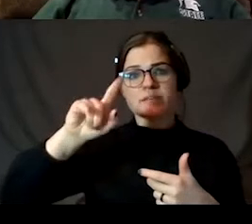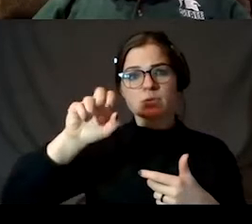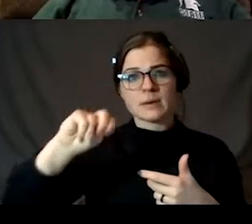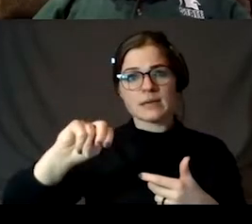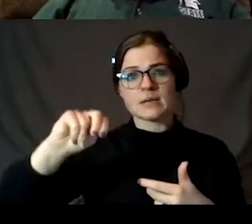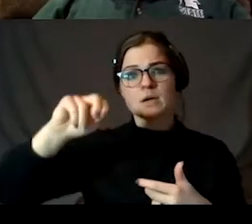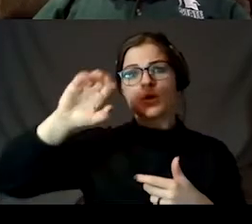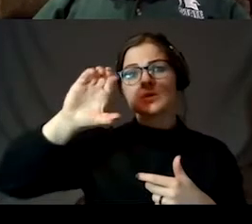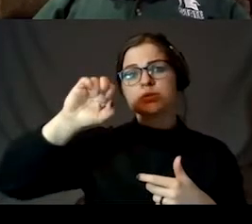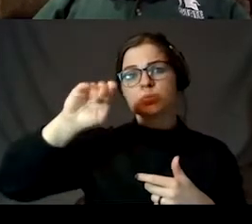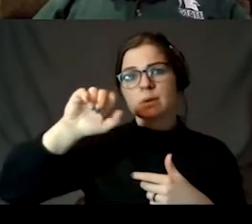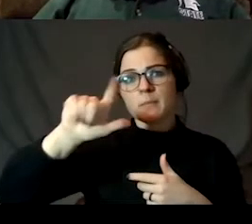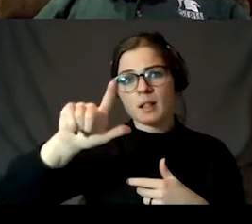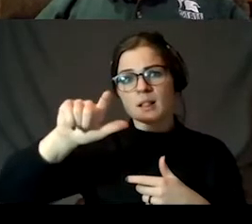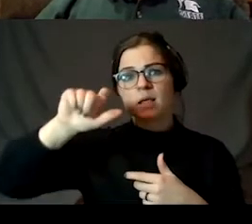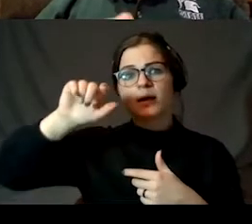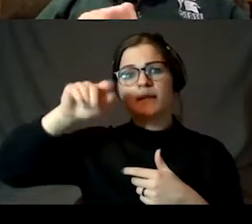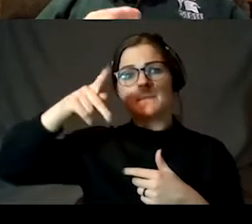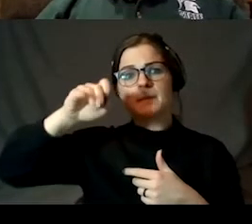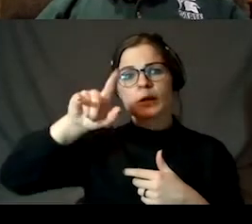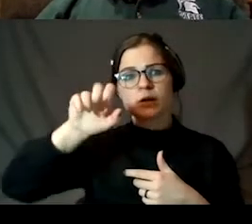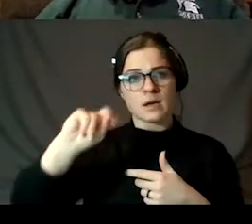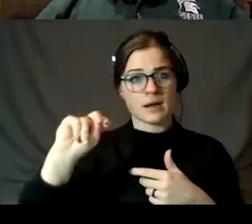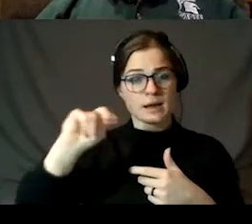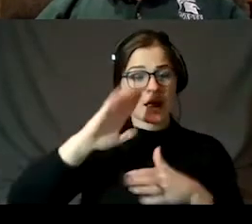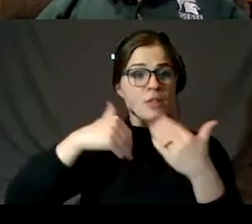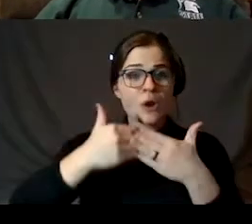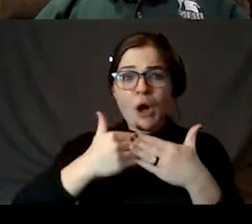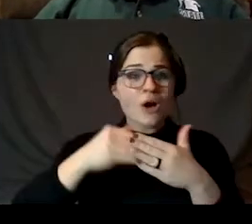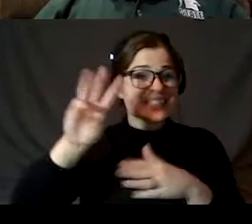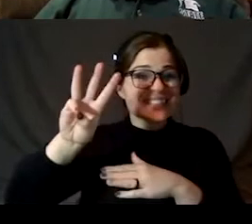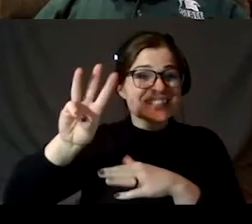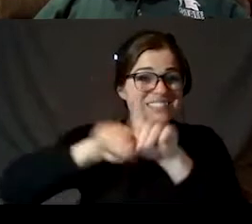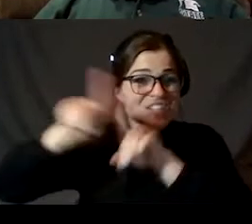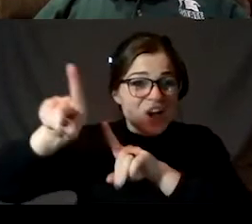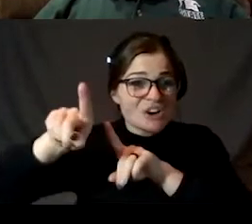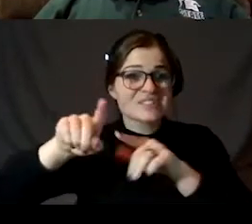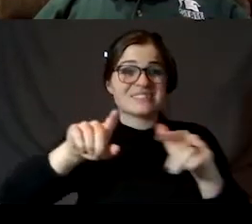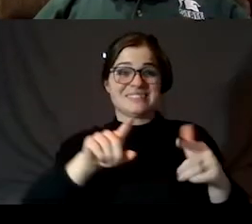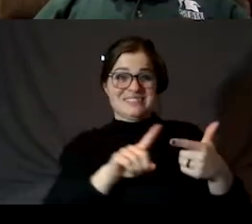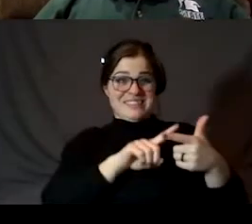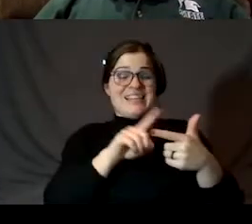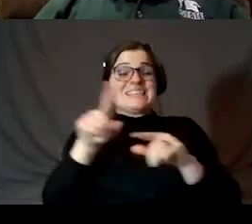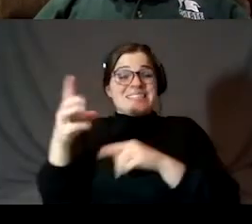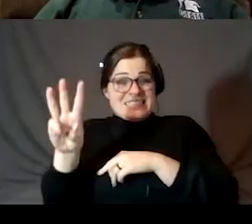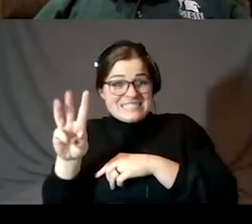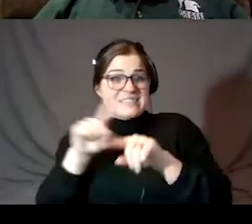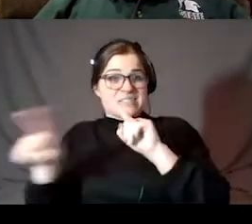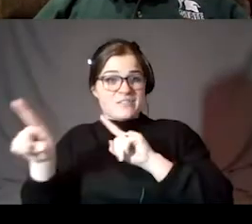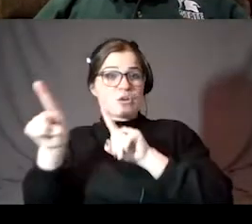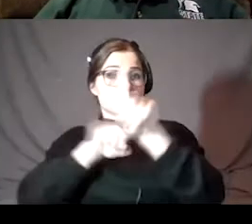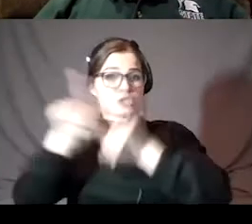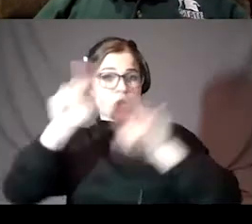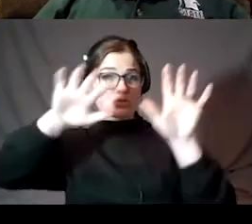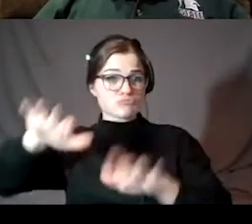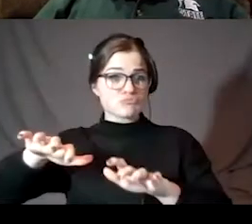Procyon. Six stars, all in six different constellations, and with a seventh first magnitude star, Betelgeuse,